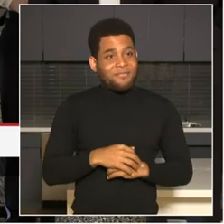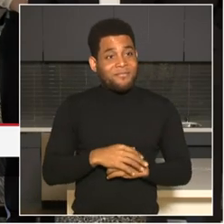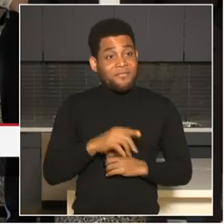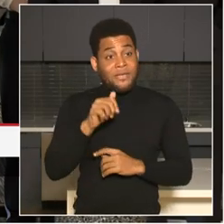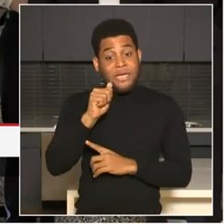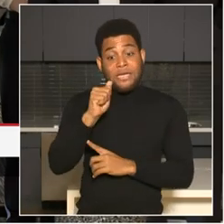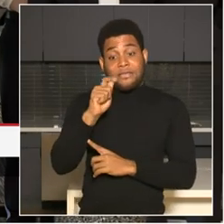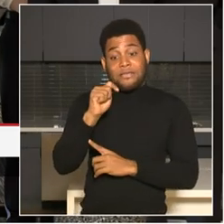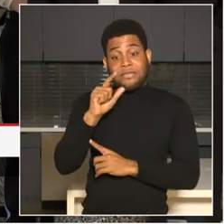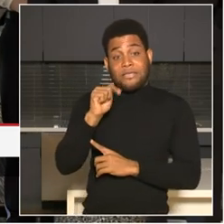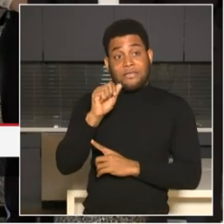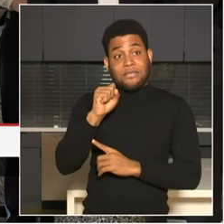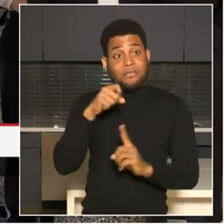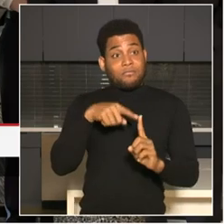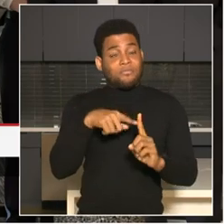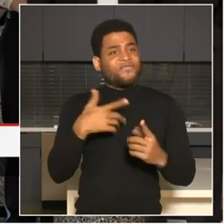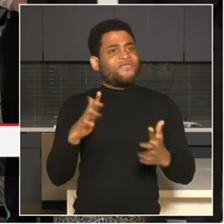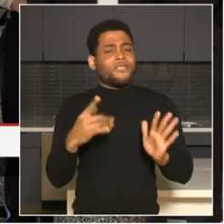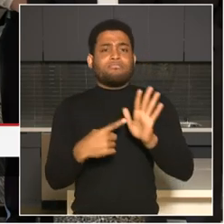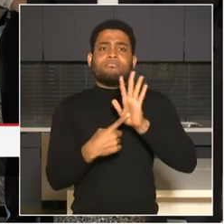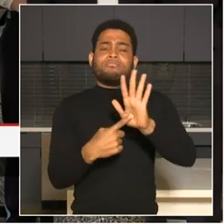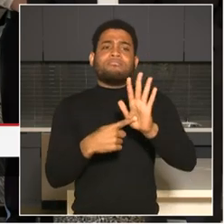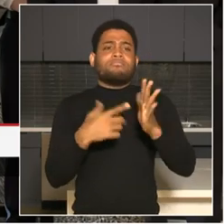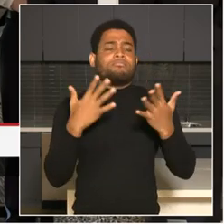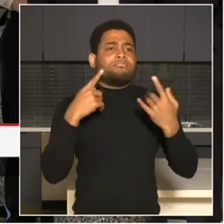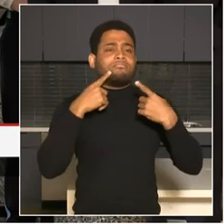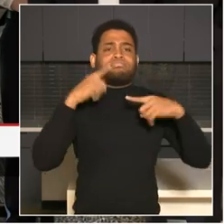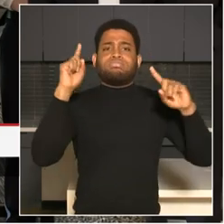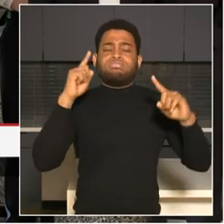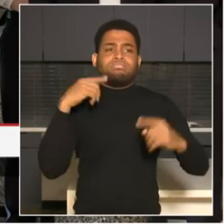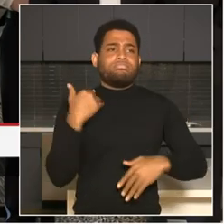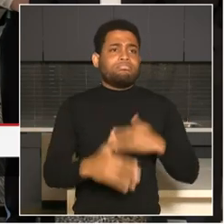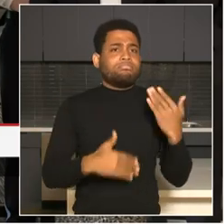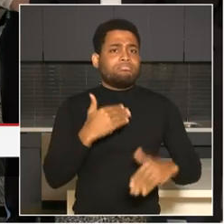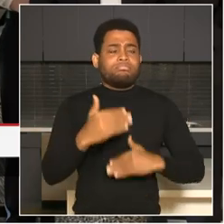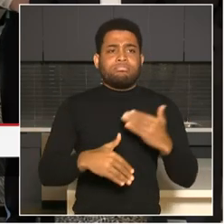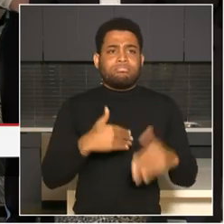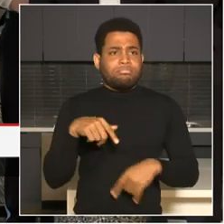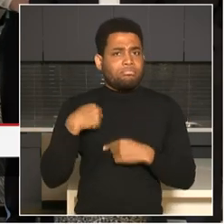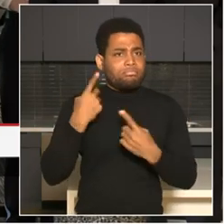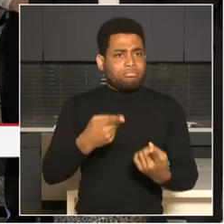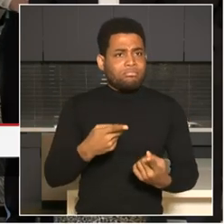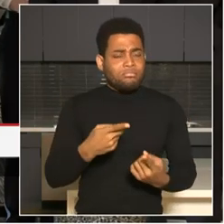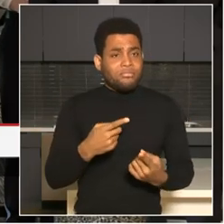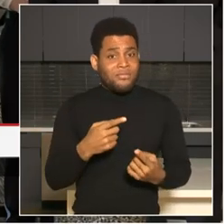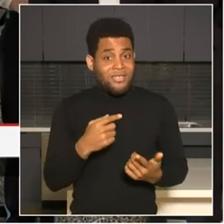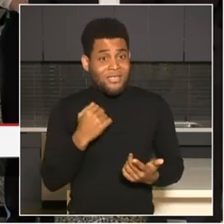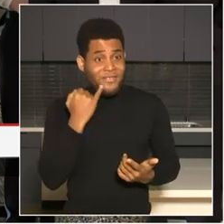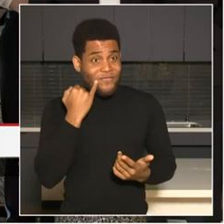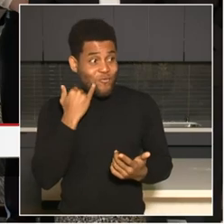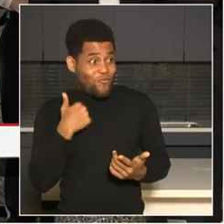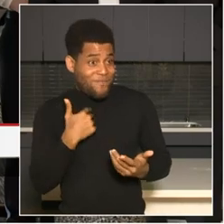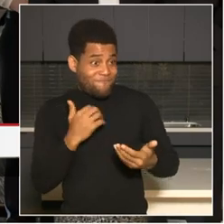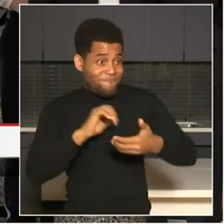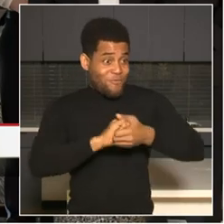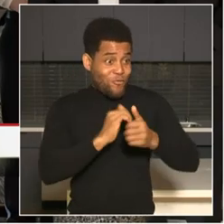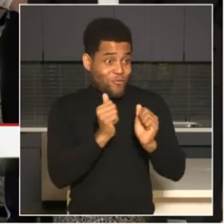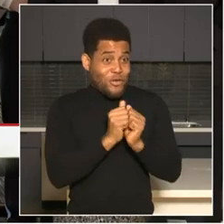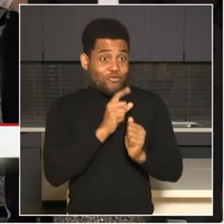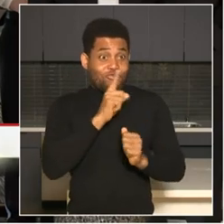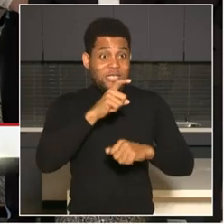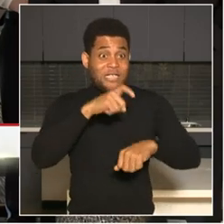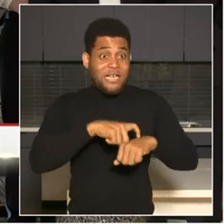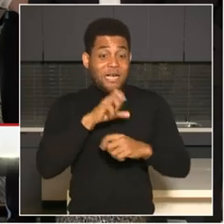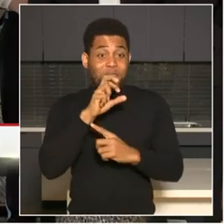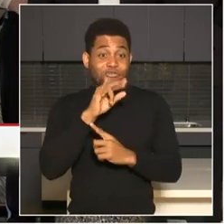results, are better supported when deployed alongside a real-time crime center. Today marks a significant milestone in this